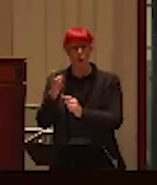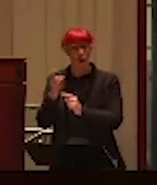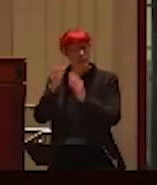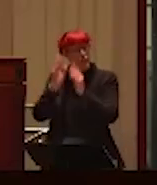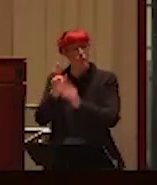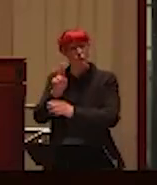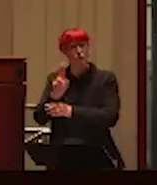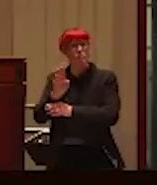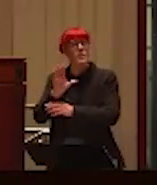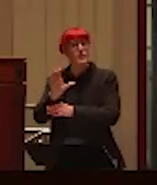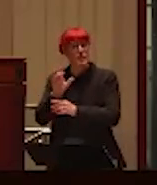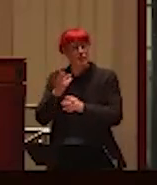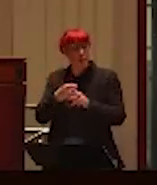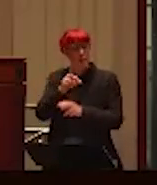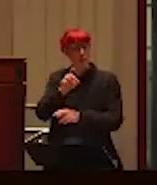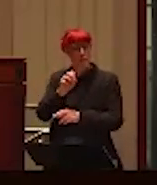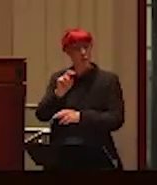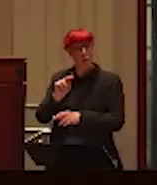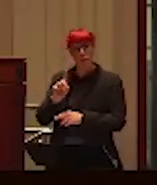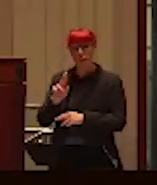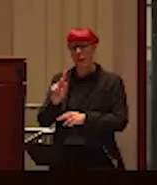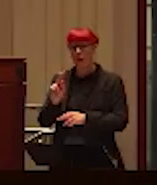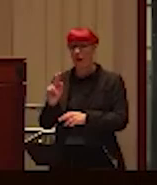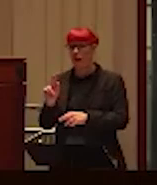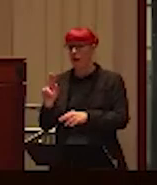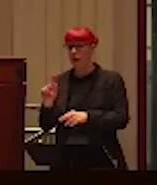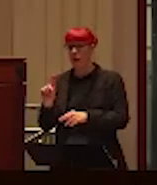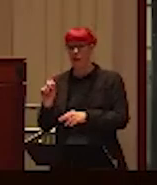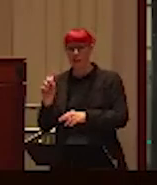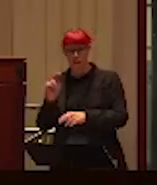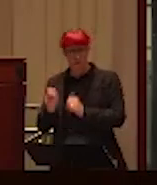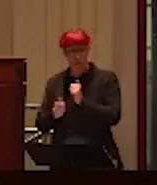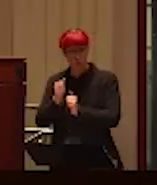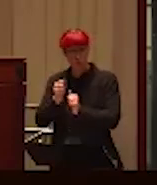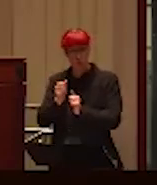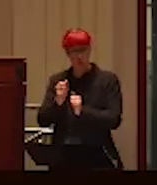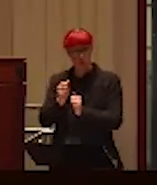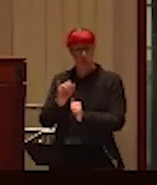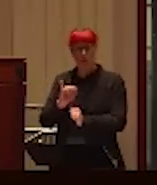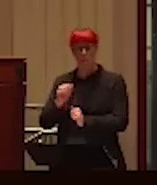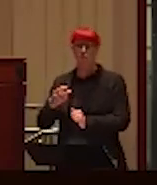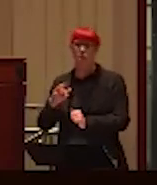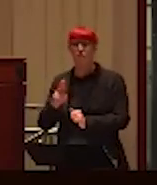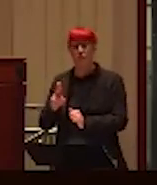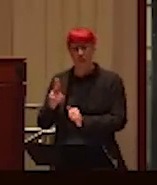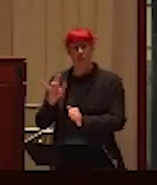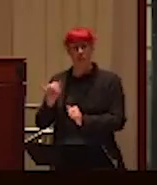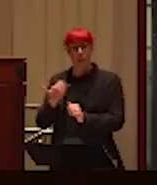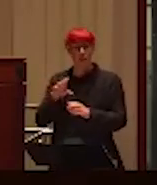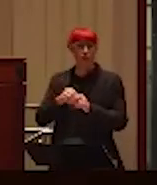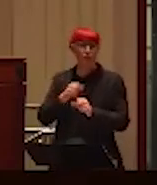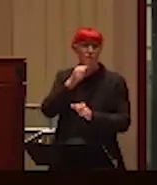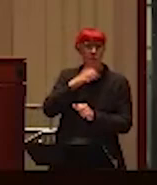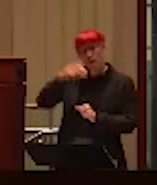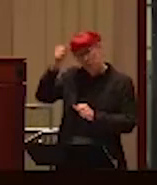he, similar research, early research, found that most domestic violence involving men and women is so-called bilateral, as Alexander's talked